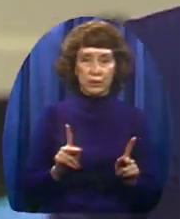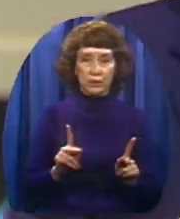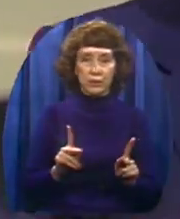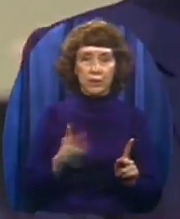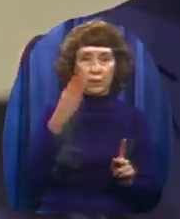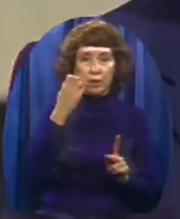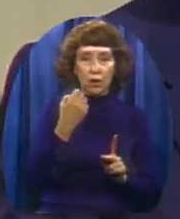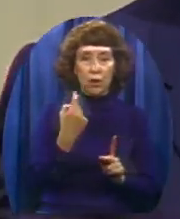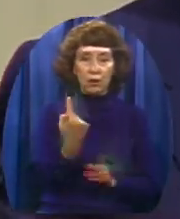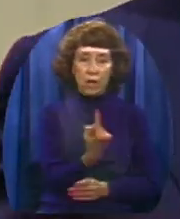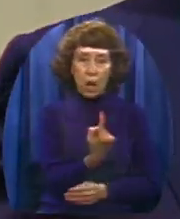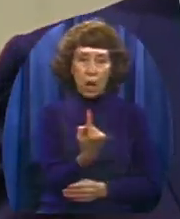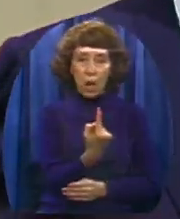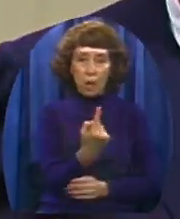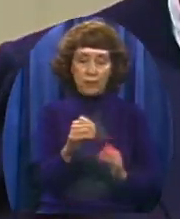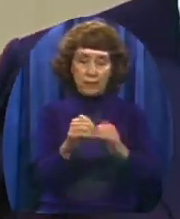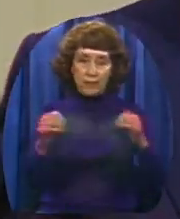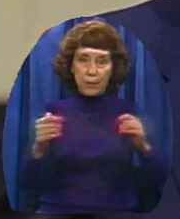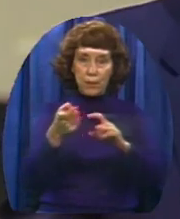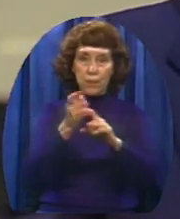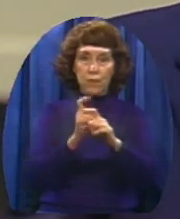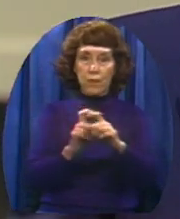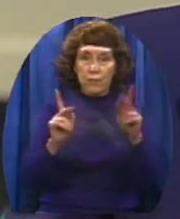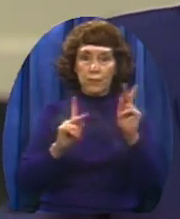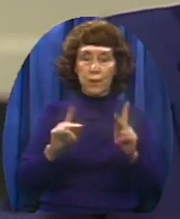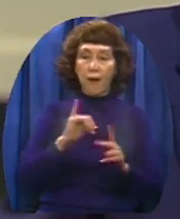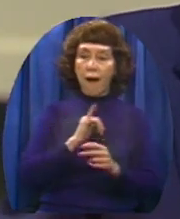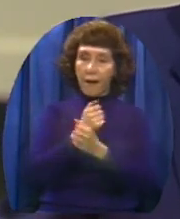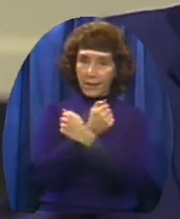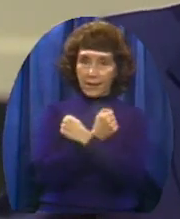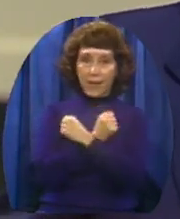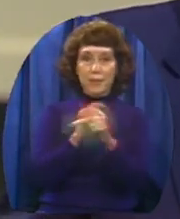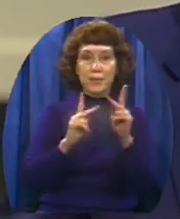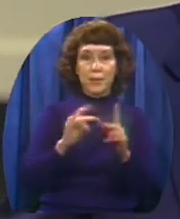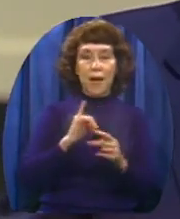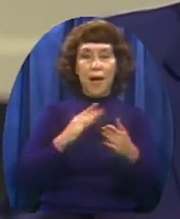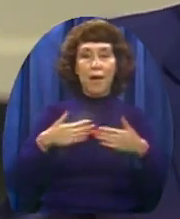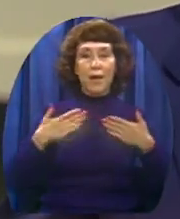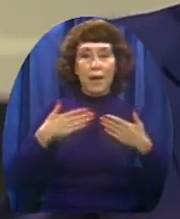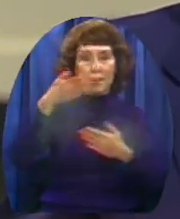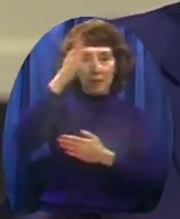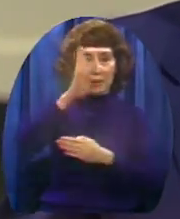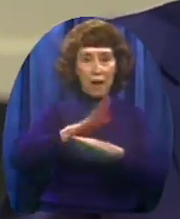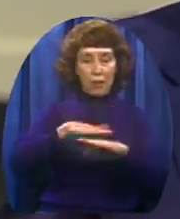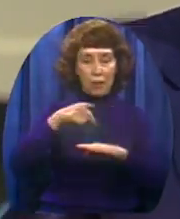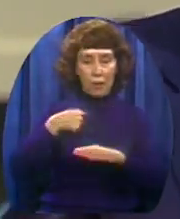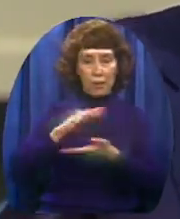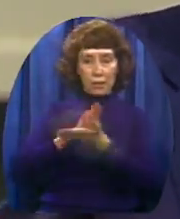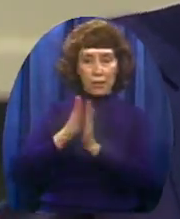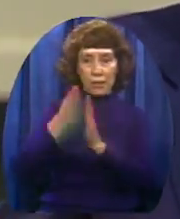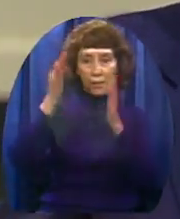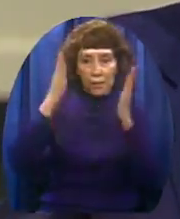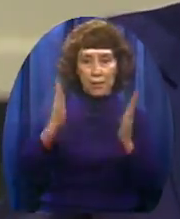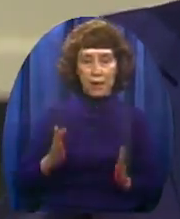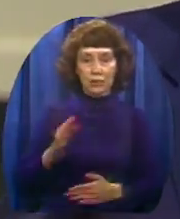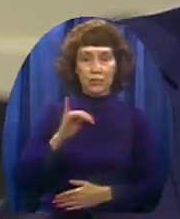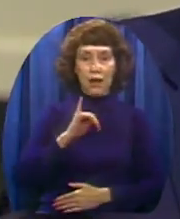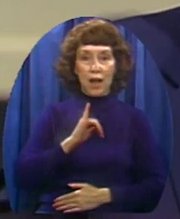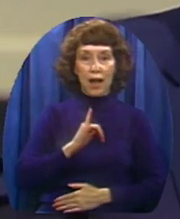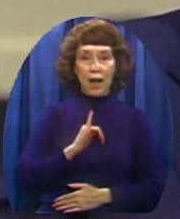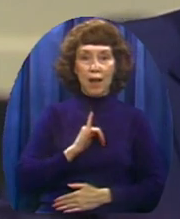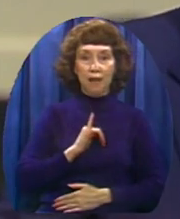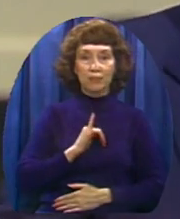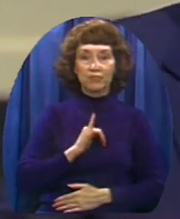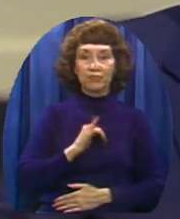himself from people I love people I'm glad God called me to be a pastor I speak to I